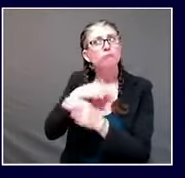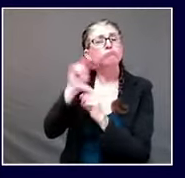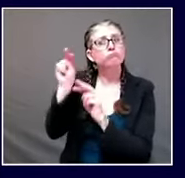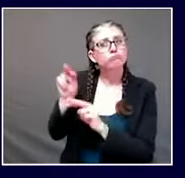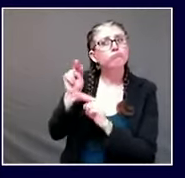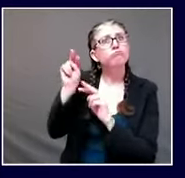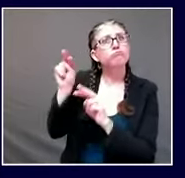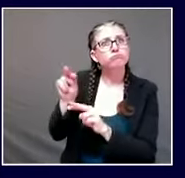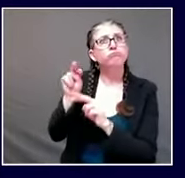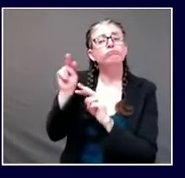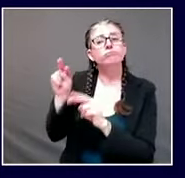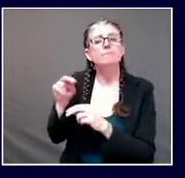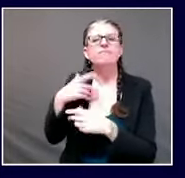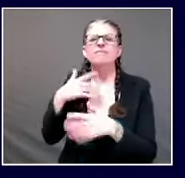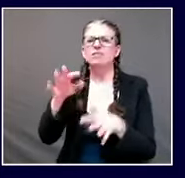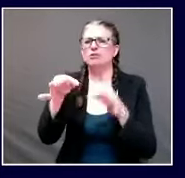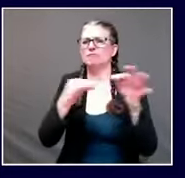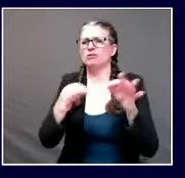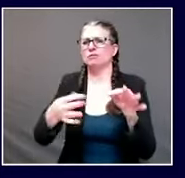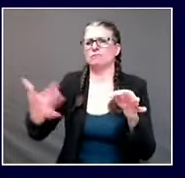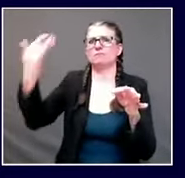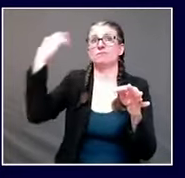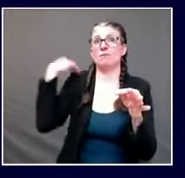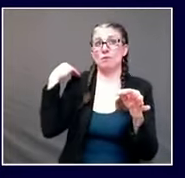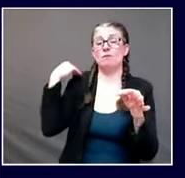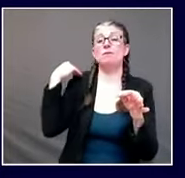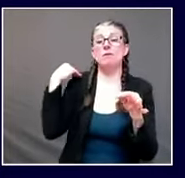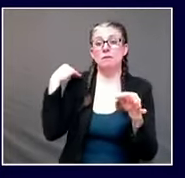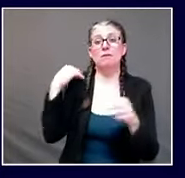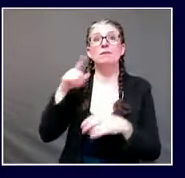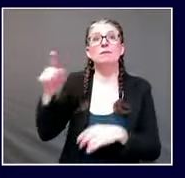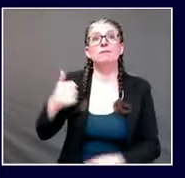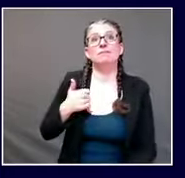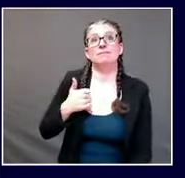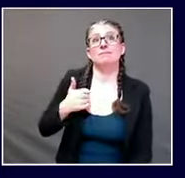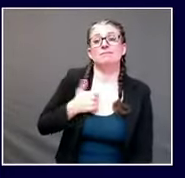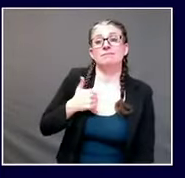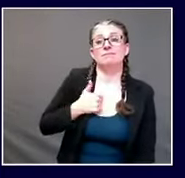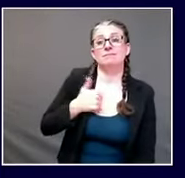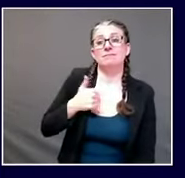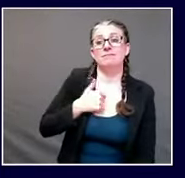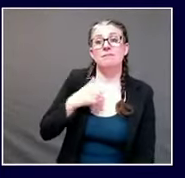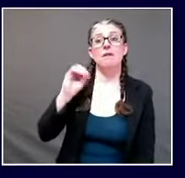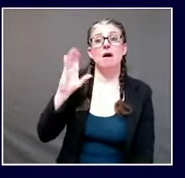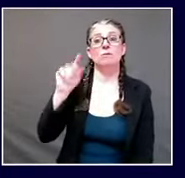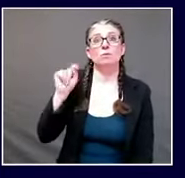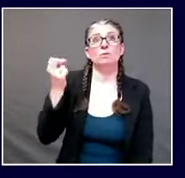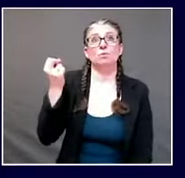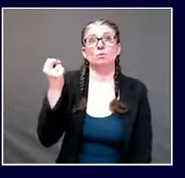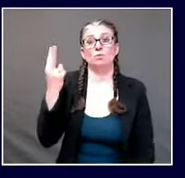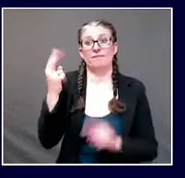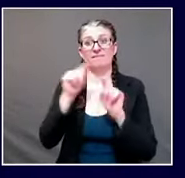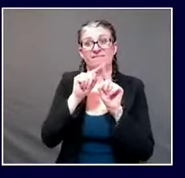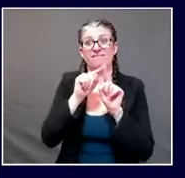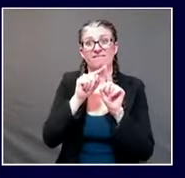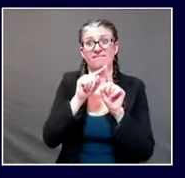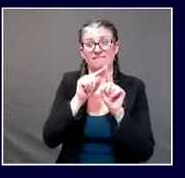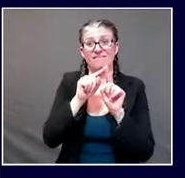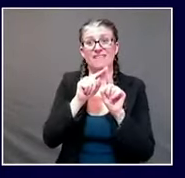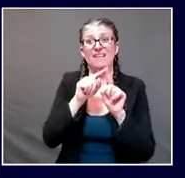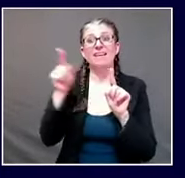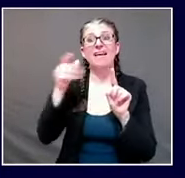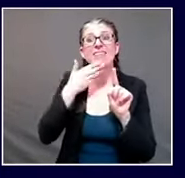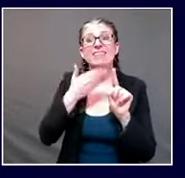aftermath of that i'd like to just remind everybody that thanksgiving for that reason if for no other reason than what the canadians